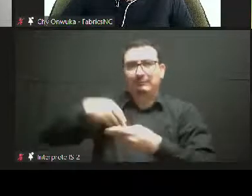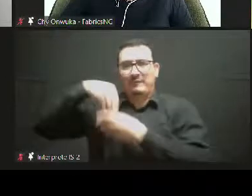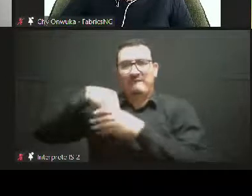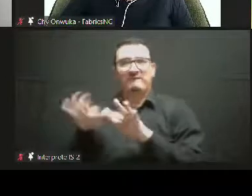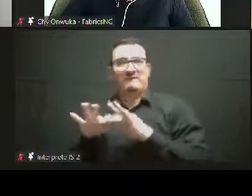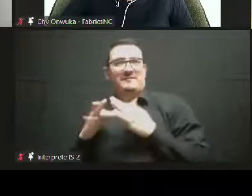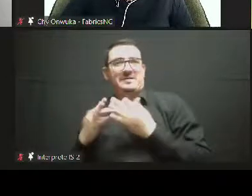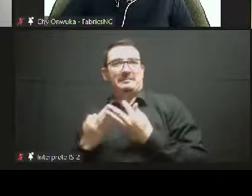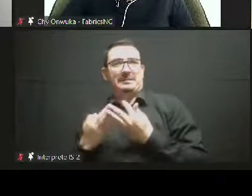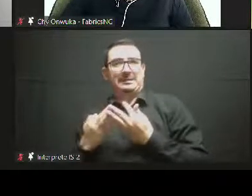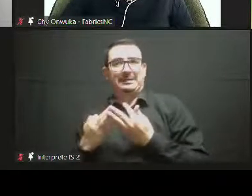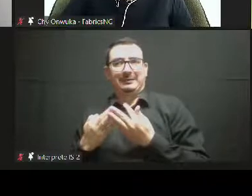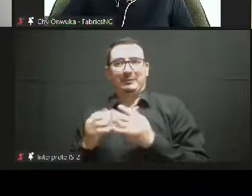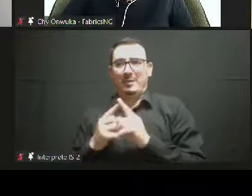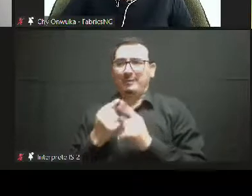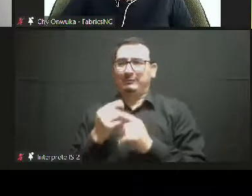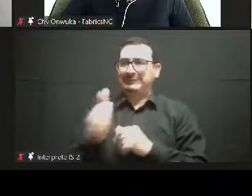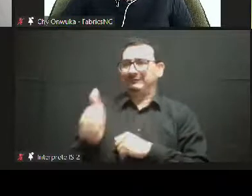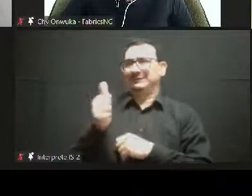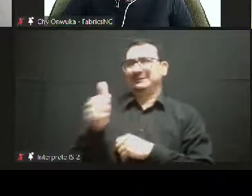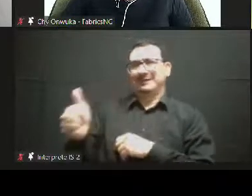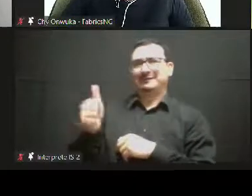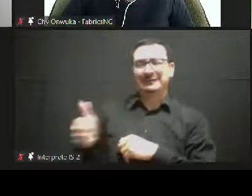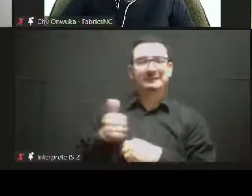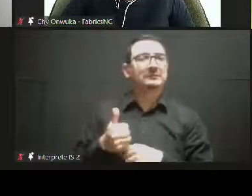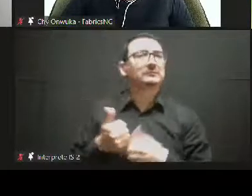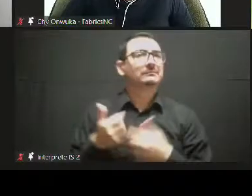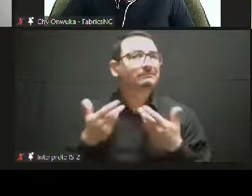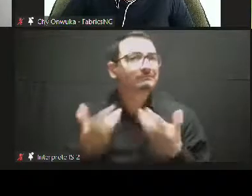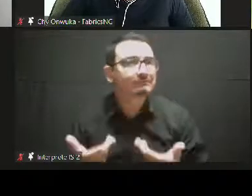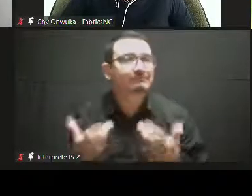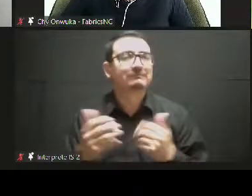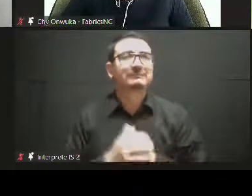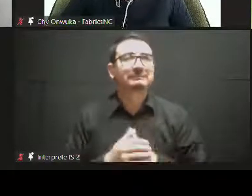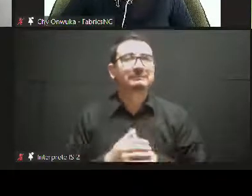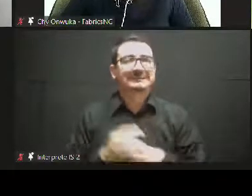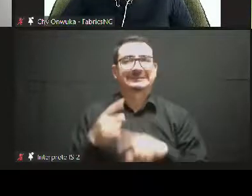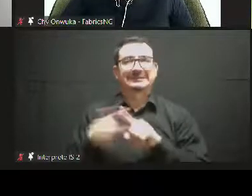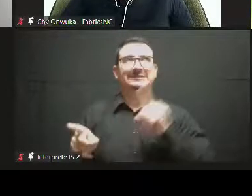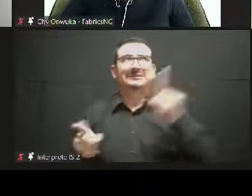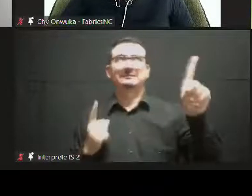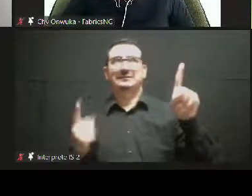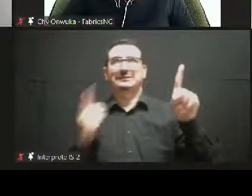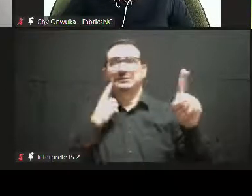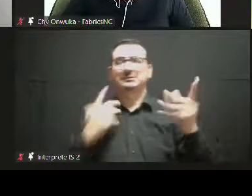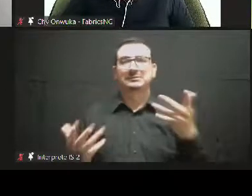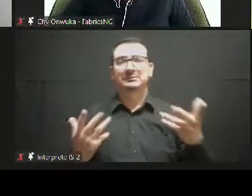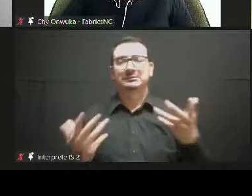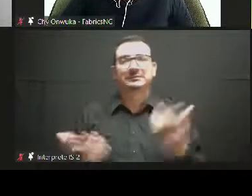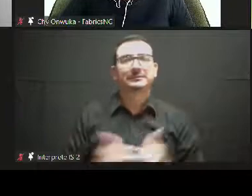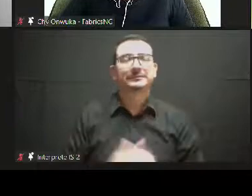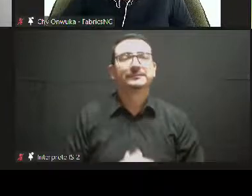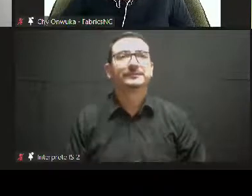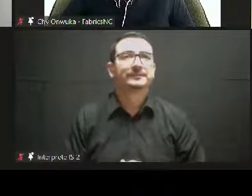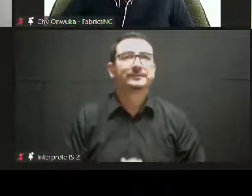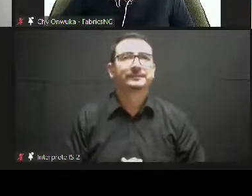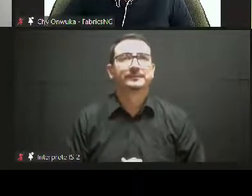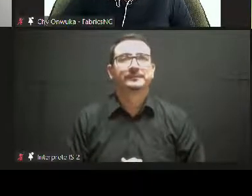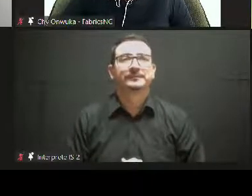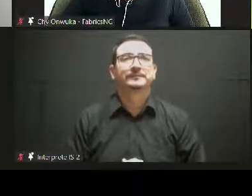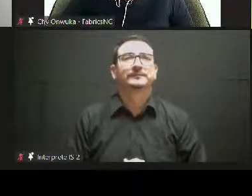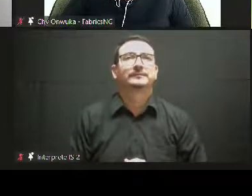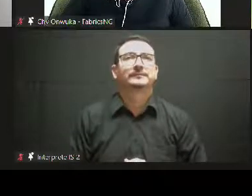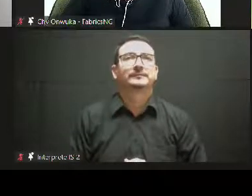of government grants and programmatic expenditure, the only people who